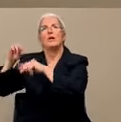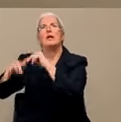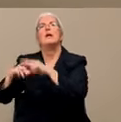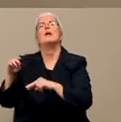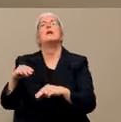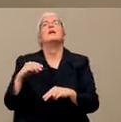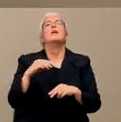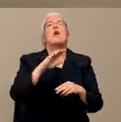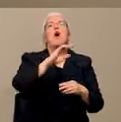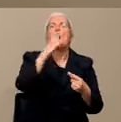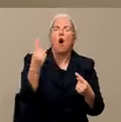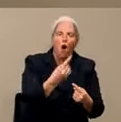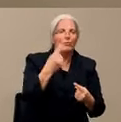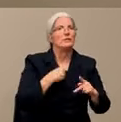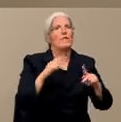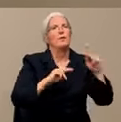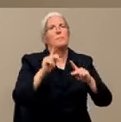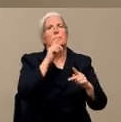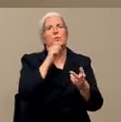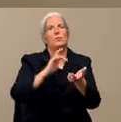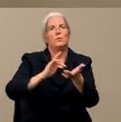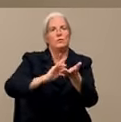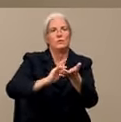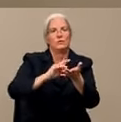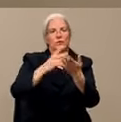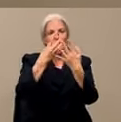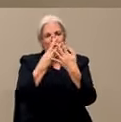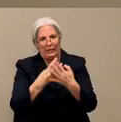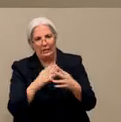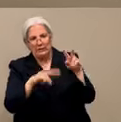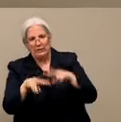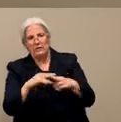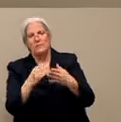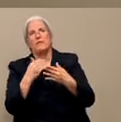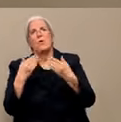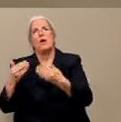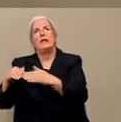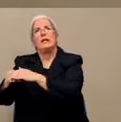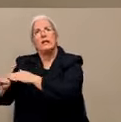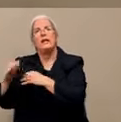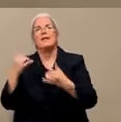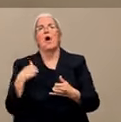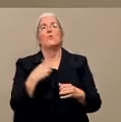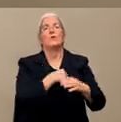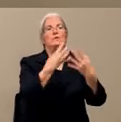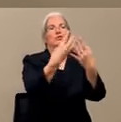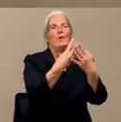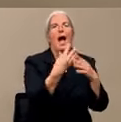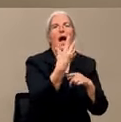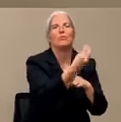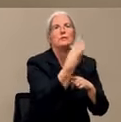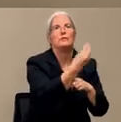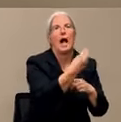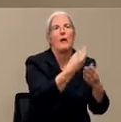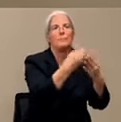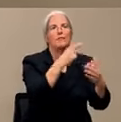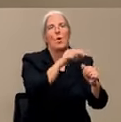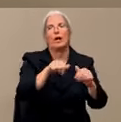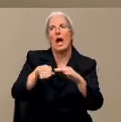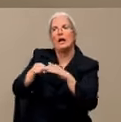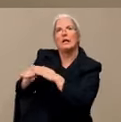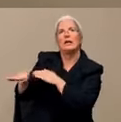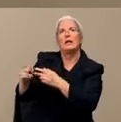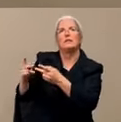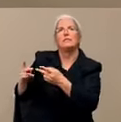actually outside of the building now. And they are screened before they ever set foot into any of the facilities. Again, to prevent the